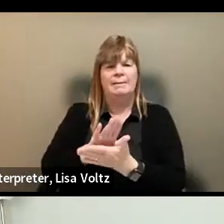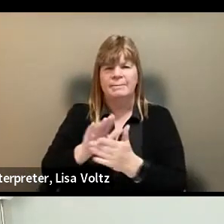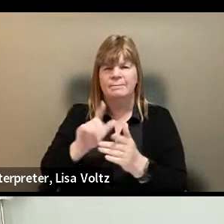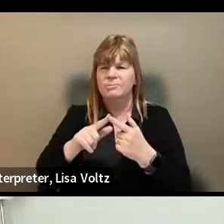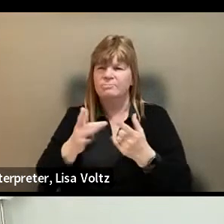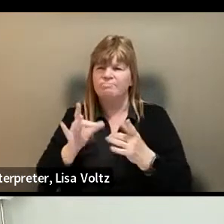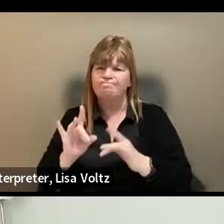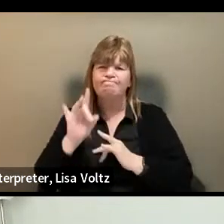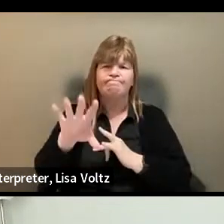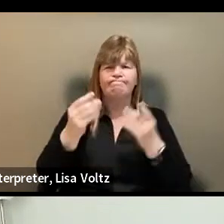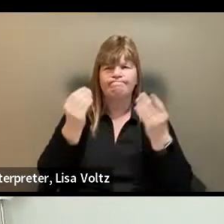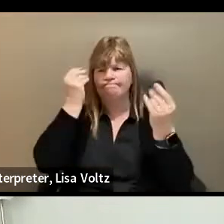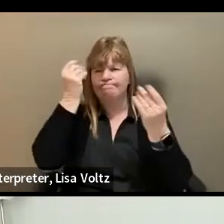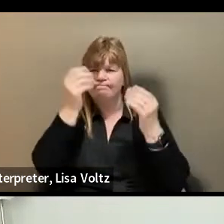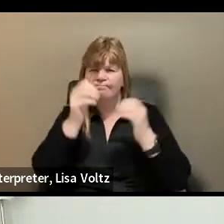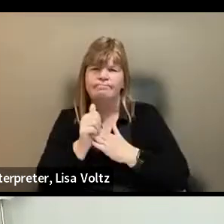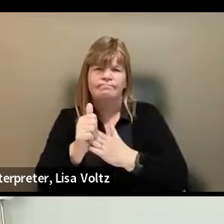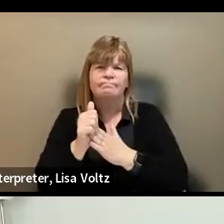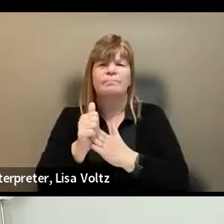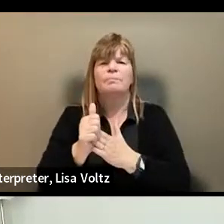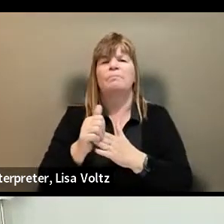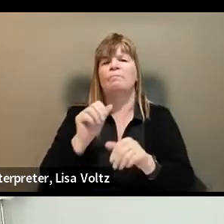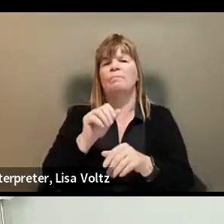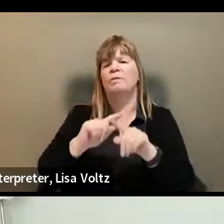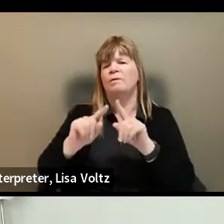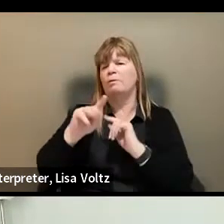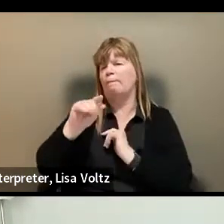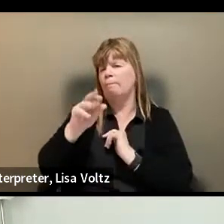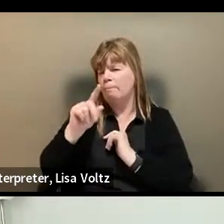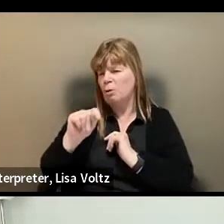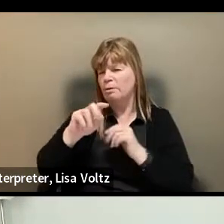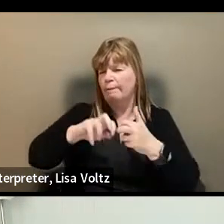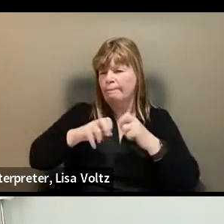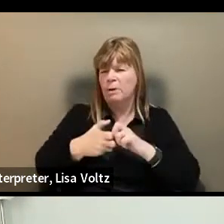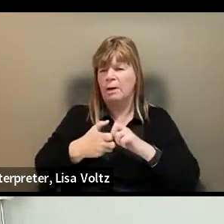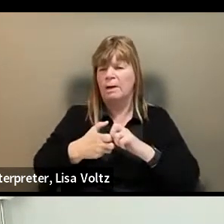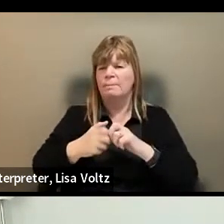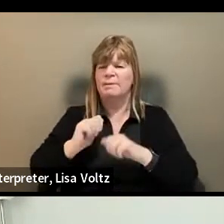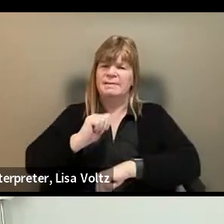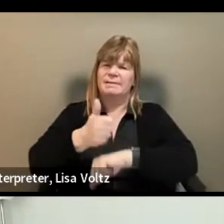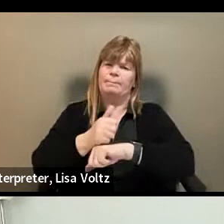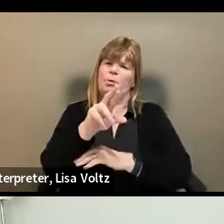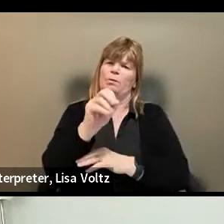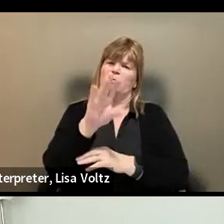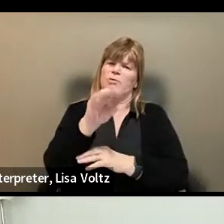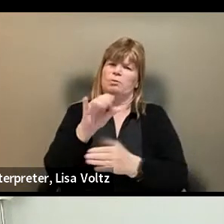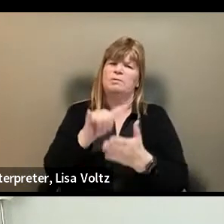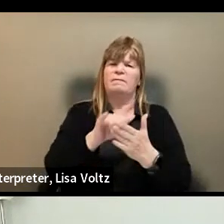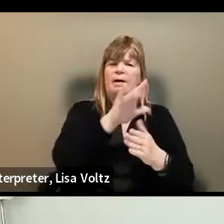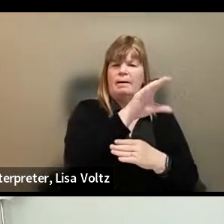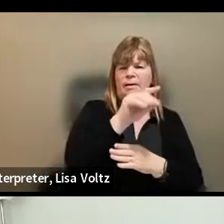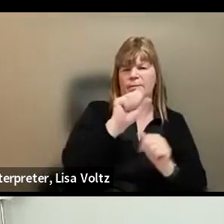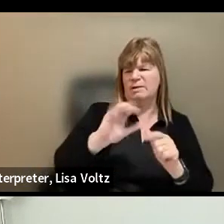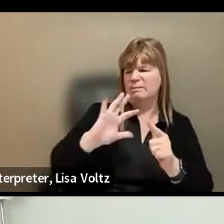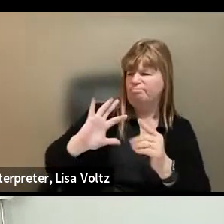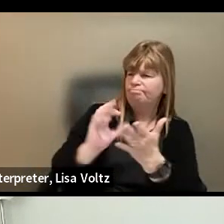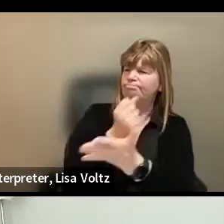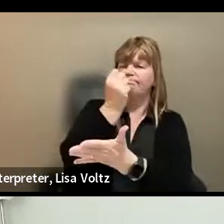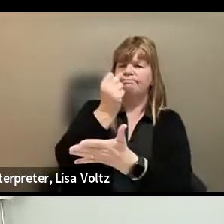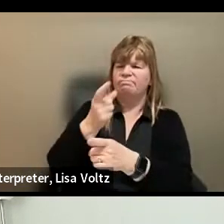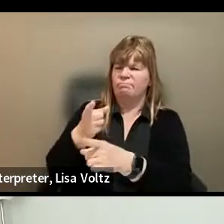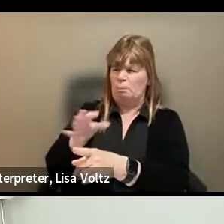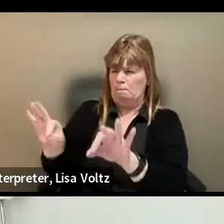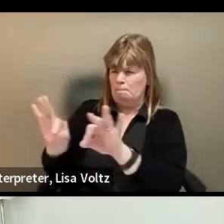leadership on labor market issues and create practical resources that enable employers to capitalize on the value of experience.